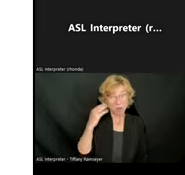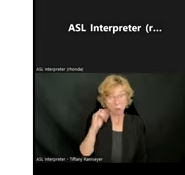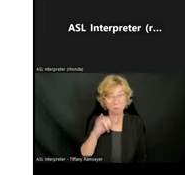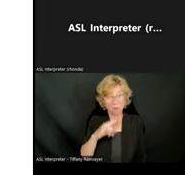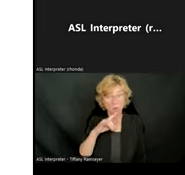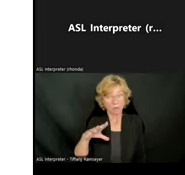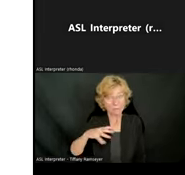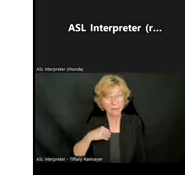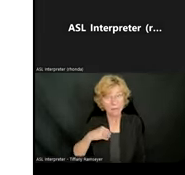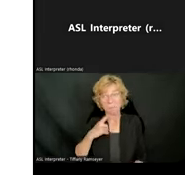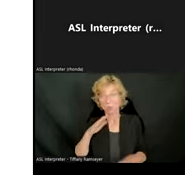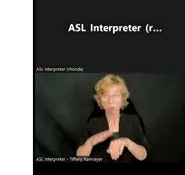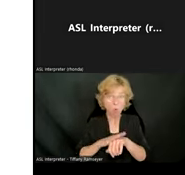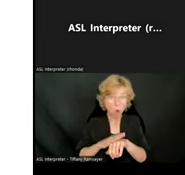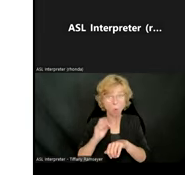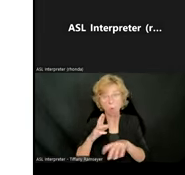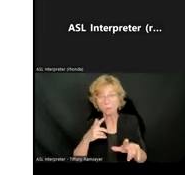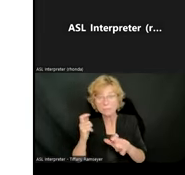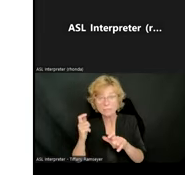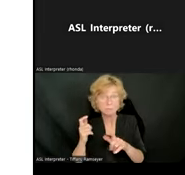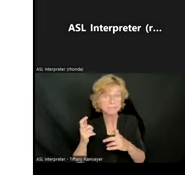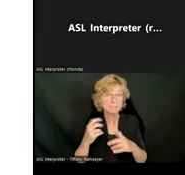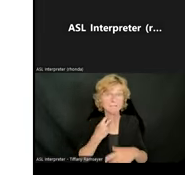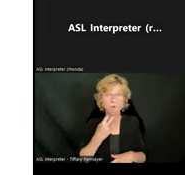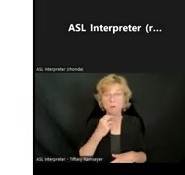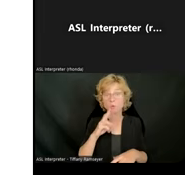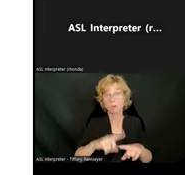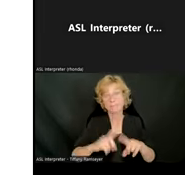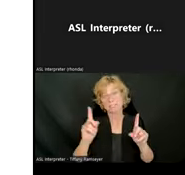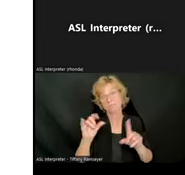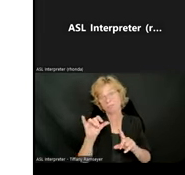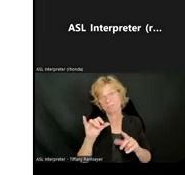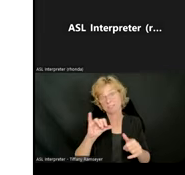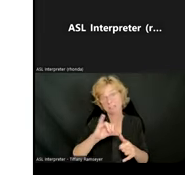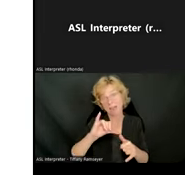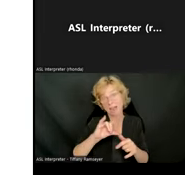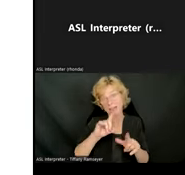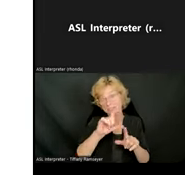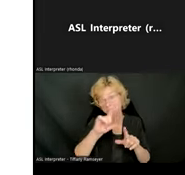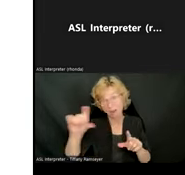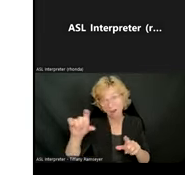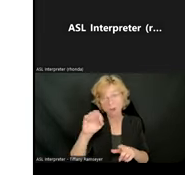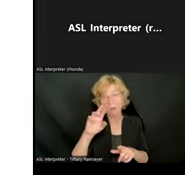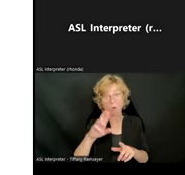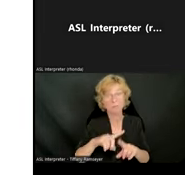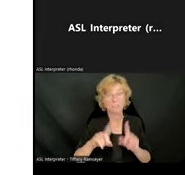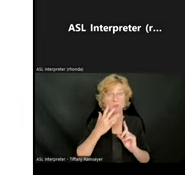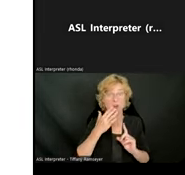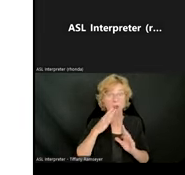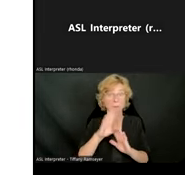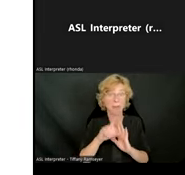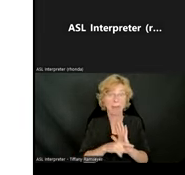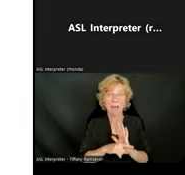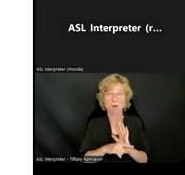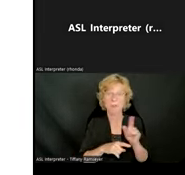speeded up voice or a different size font or a different color background, then they'll feel good about their reading. Okay, so it's for